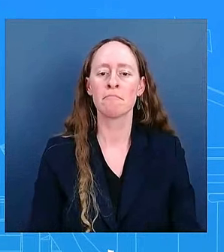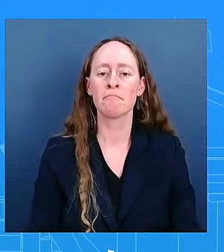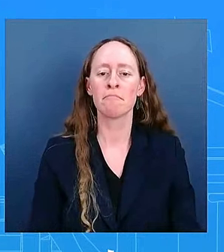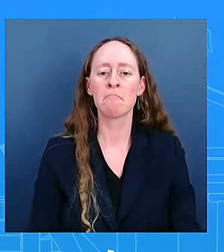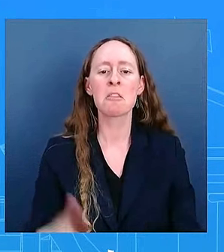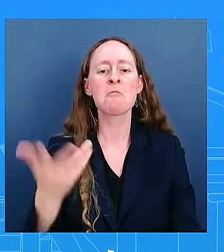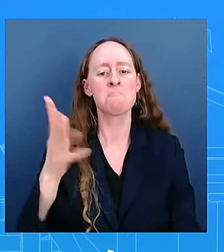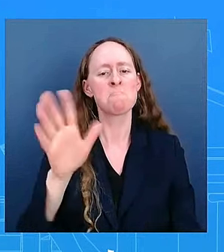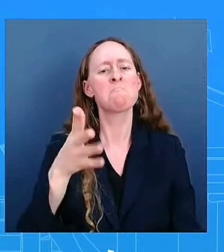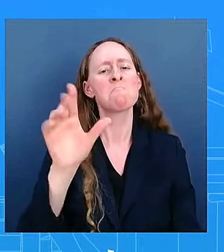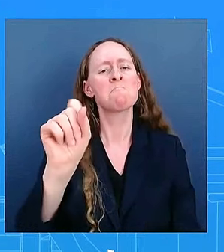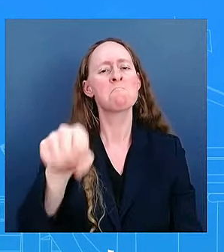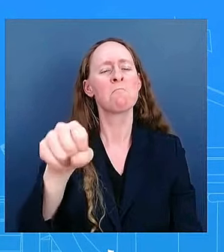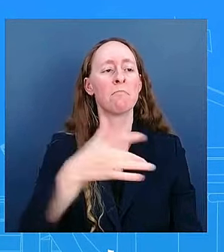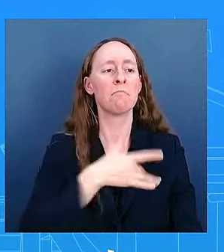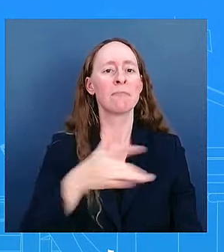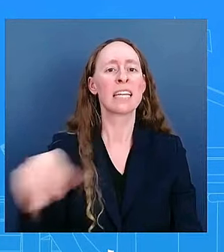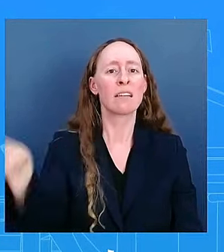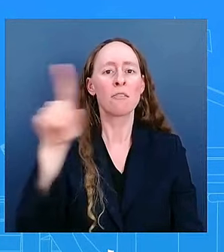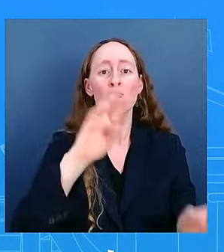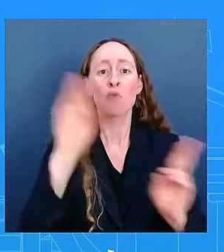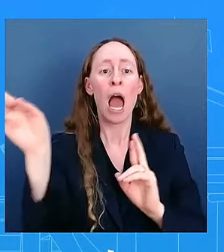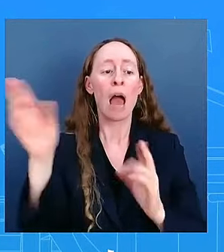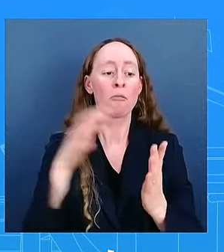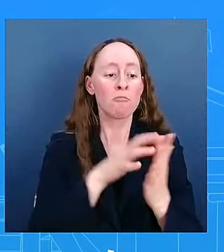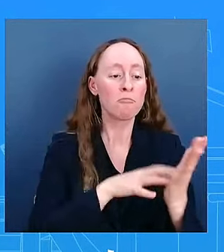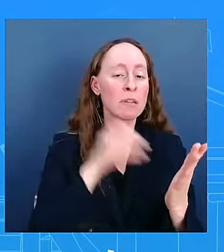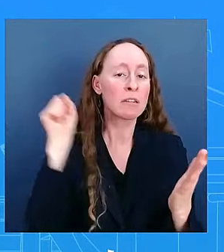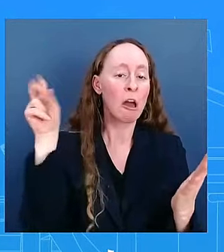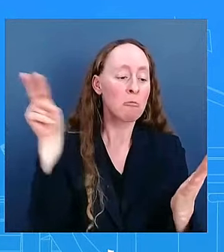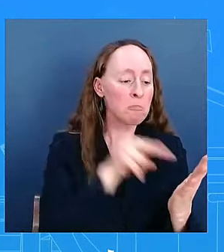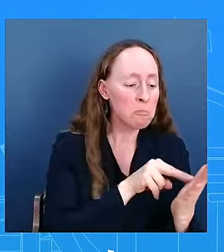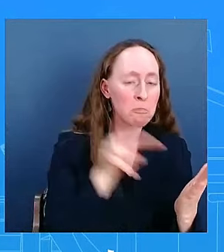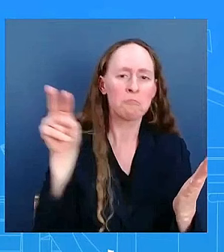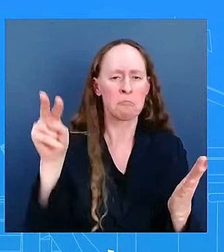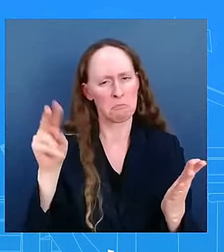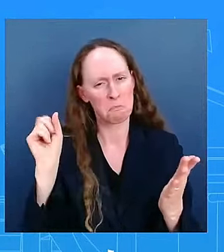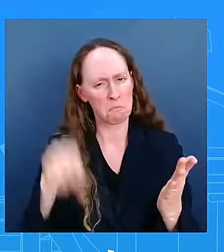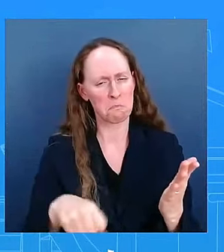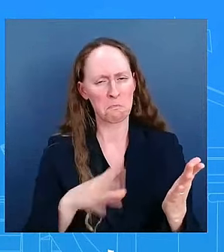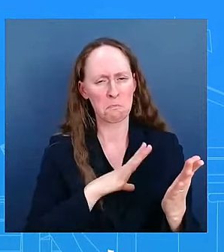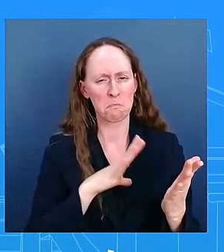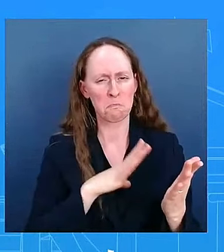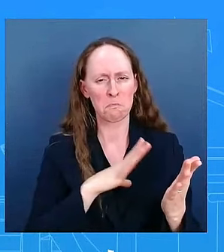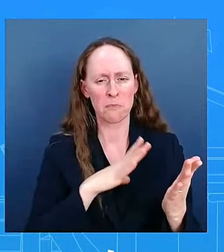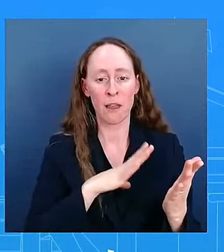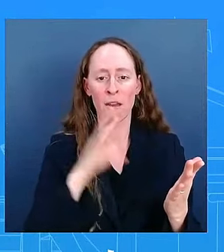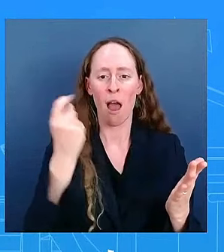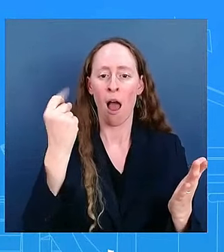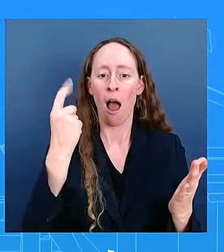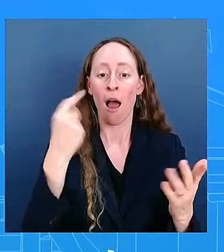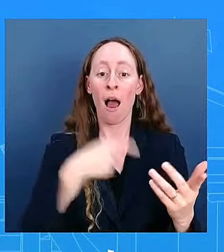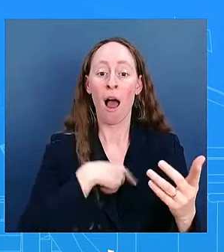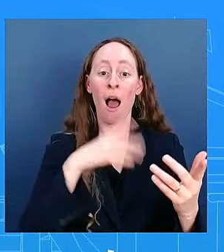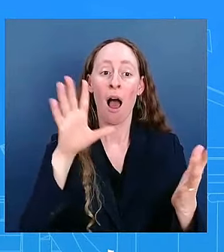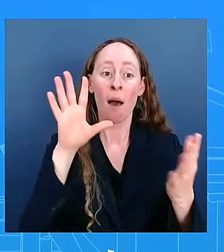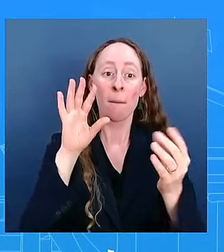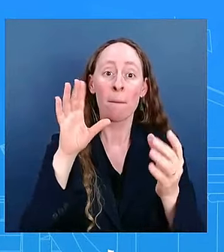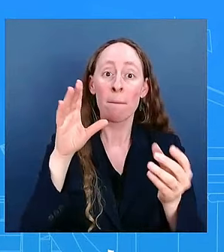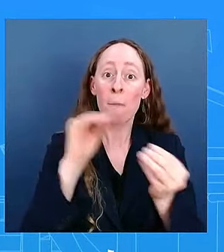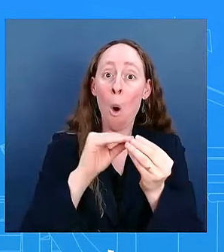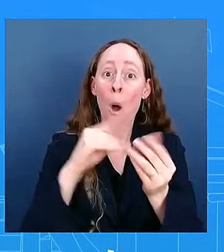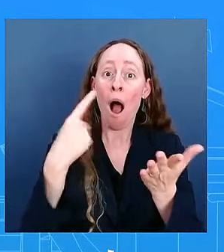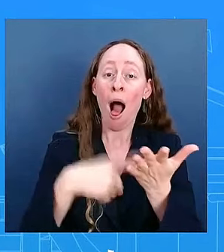prepared to say. I'm just not going to get into specifics here. I think what's important to note here is the